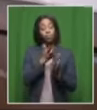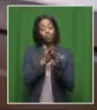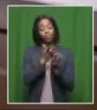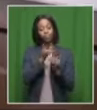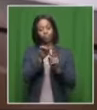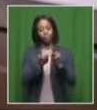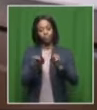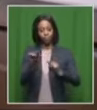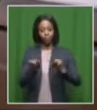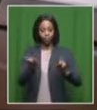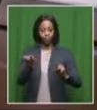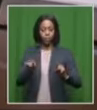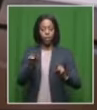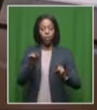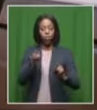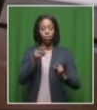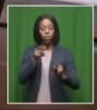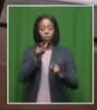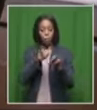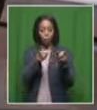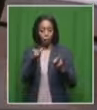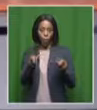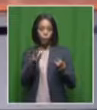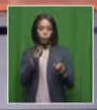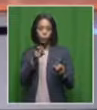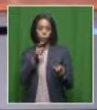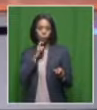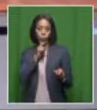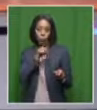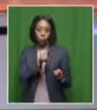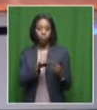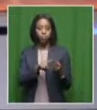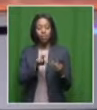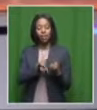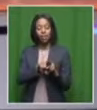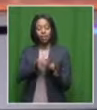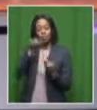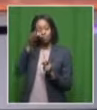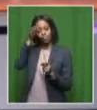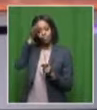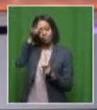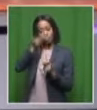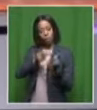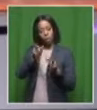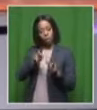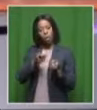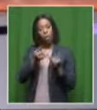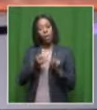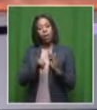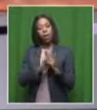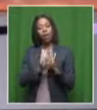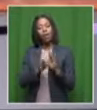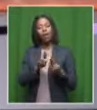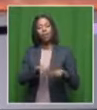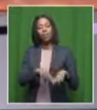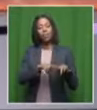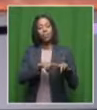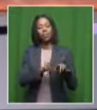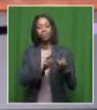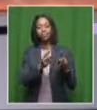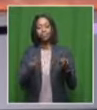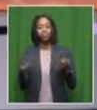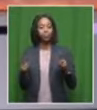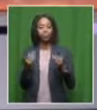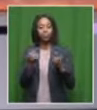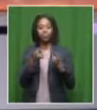different smokers of Hubli Bubli, and also the experts. So what I established was that it depends, it varies from